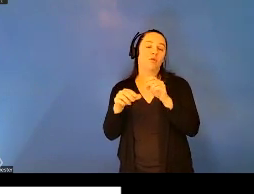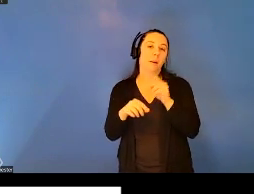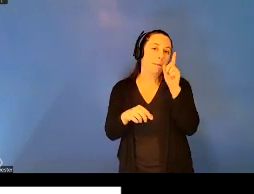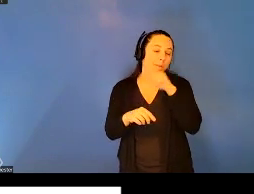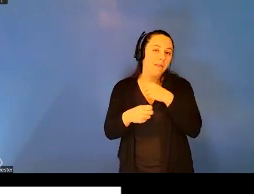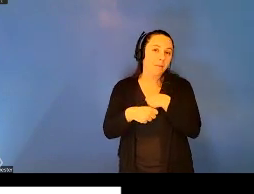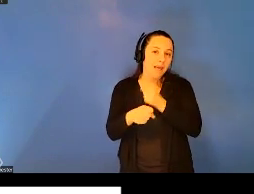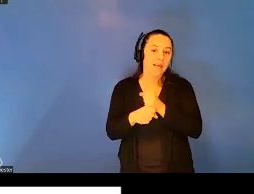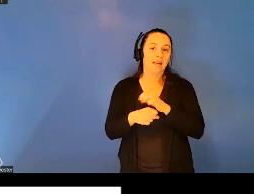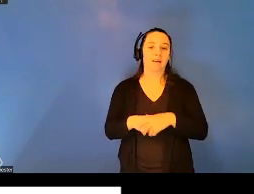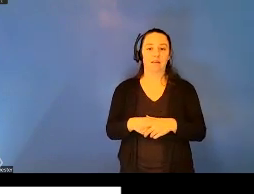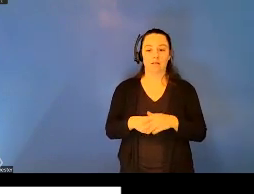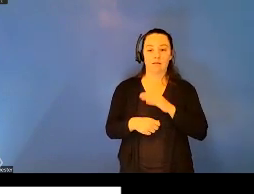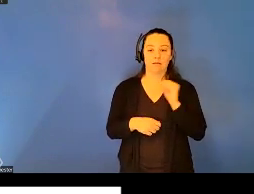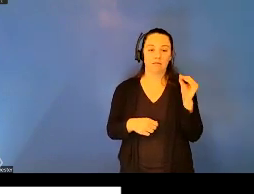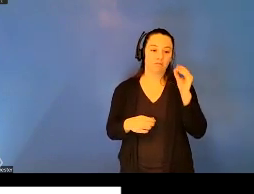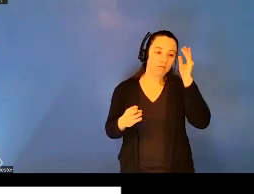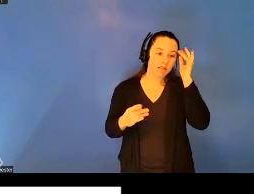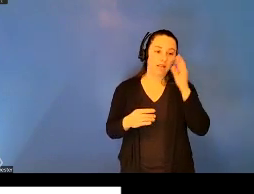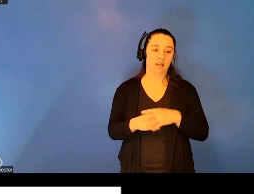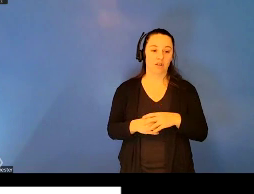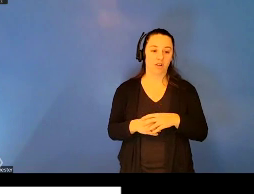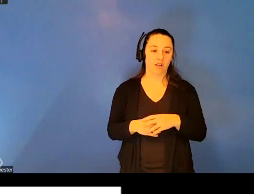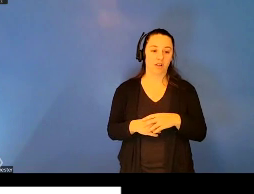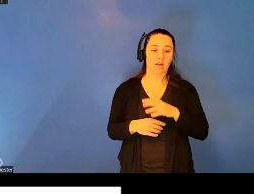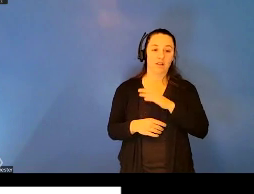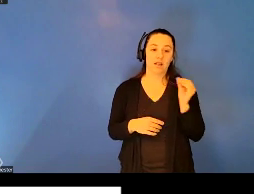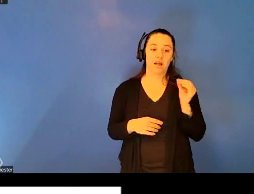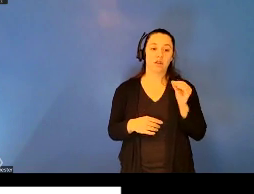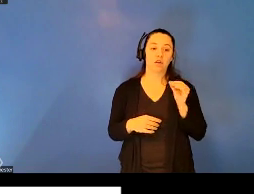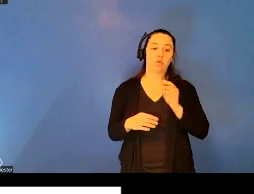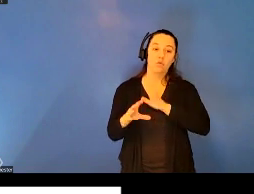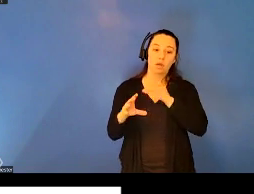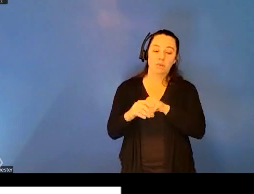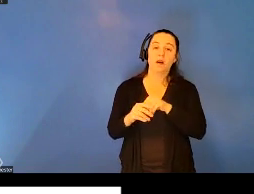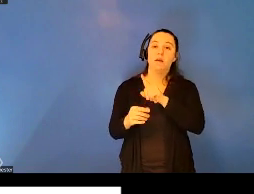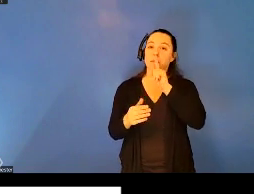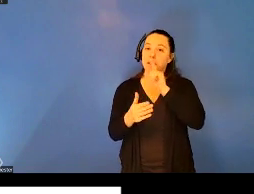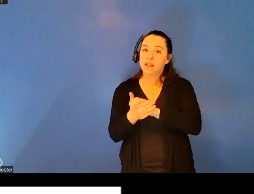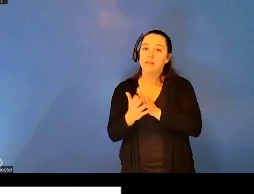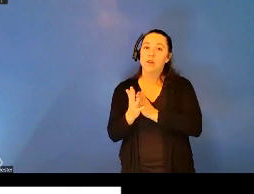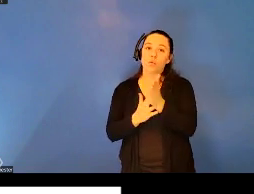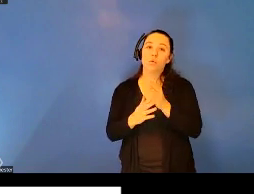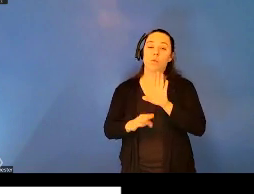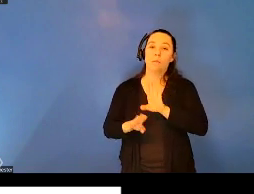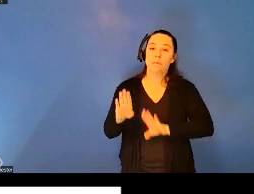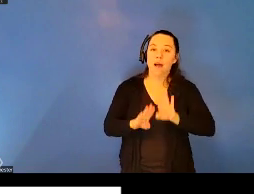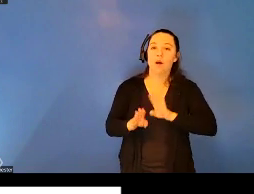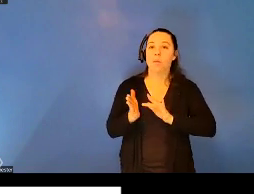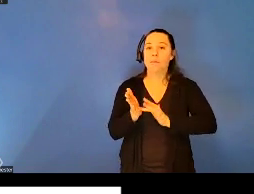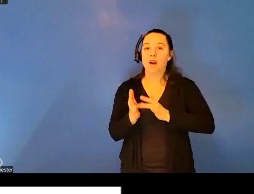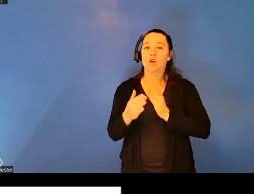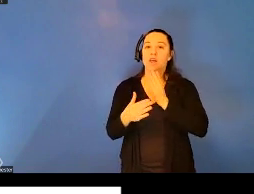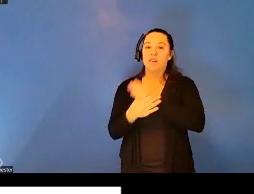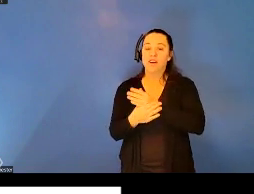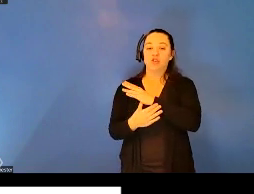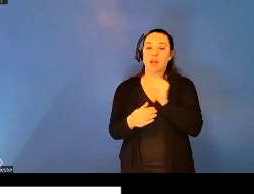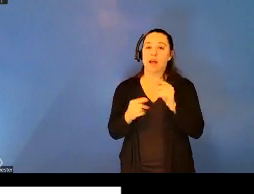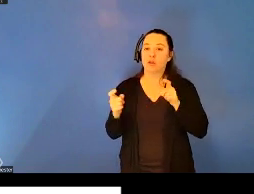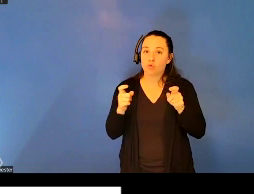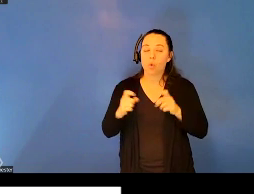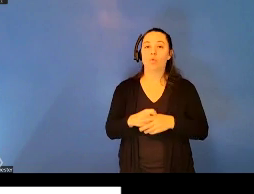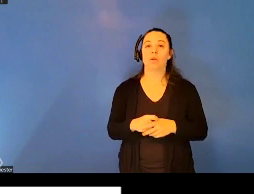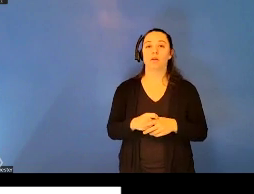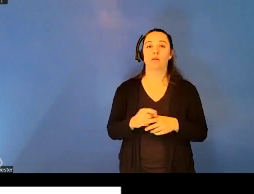reconsider. It is to take part in believing that through biomedical intervention, sanitary development, and international controls, the